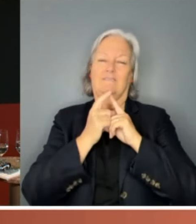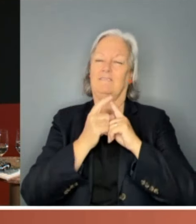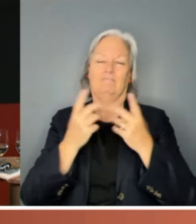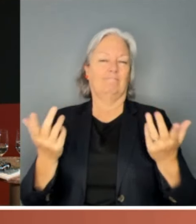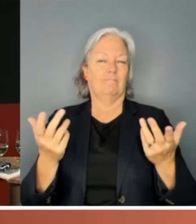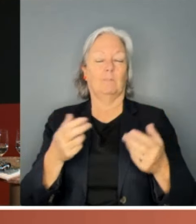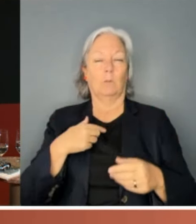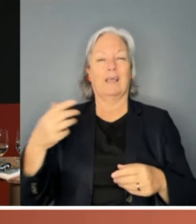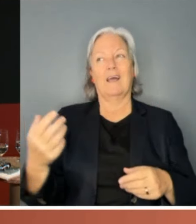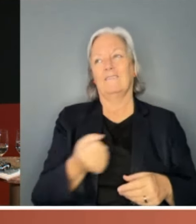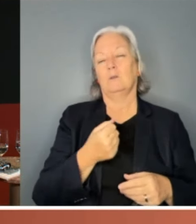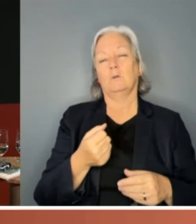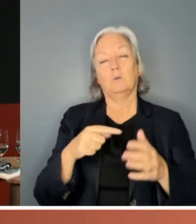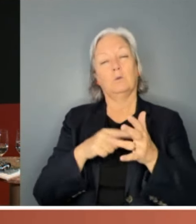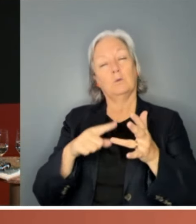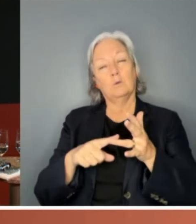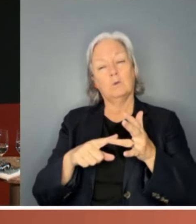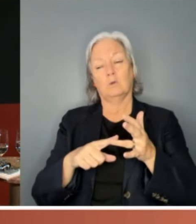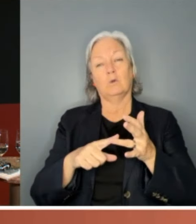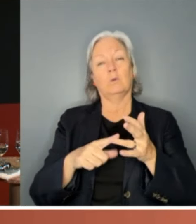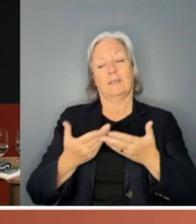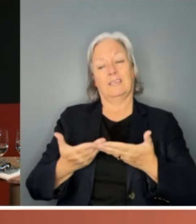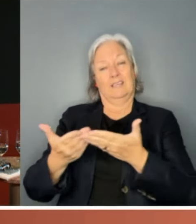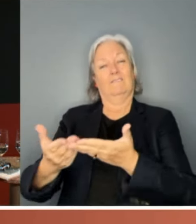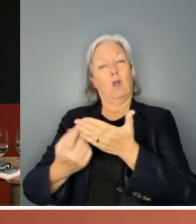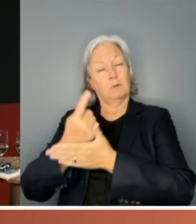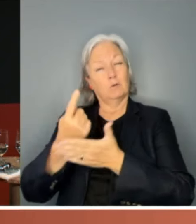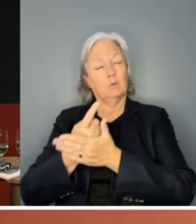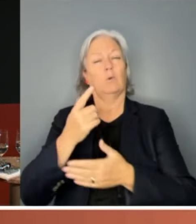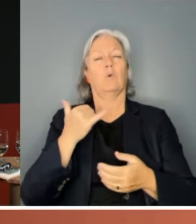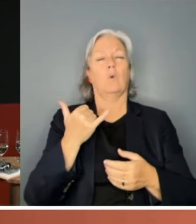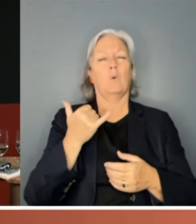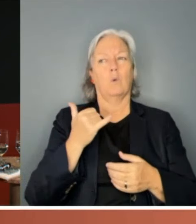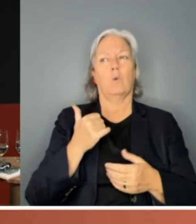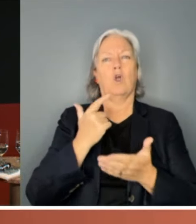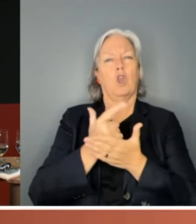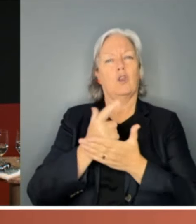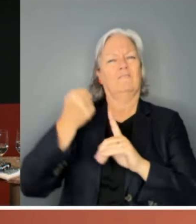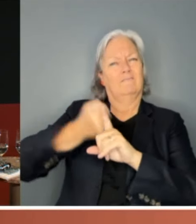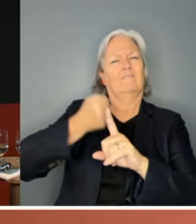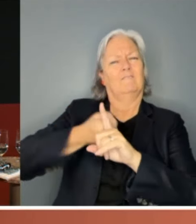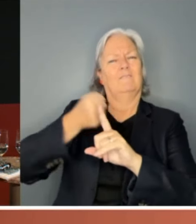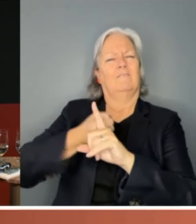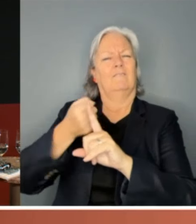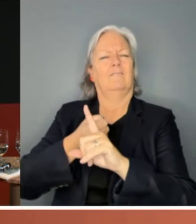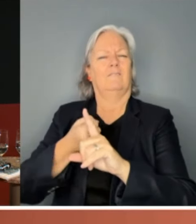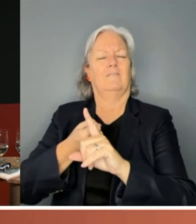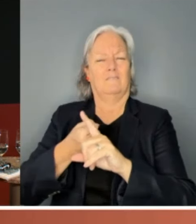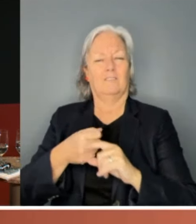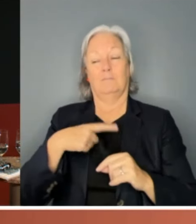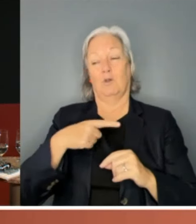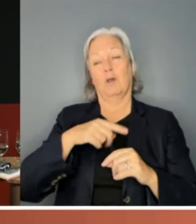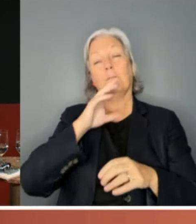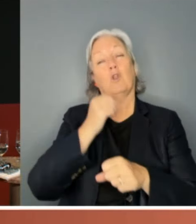to create places or we have to have affirmative action, because the politics in the Pacific